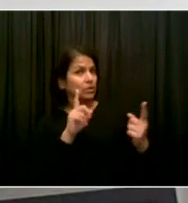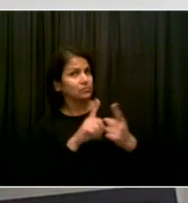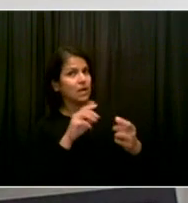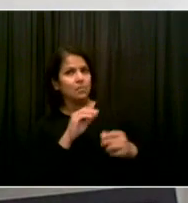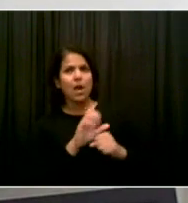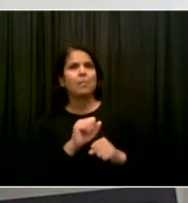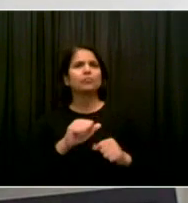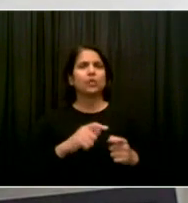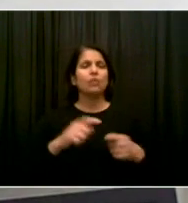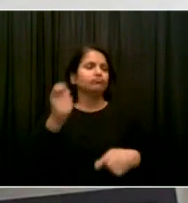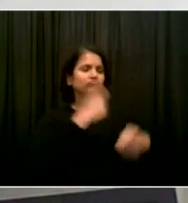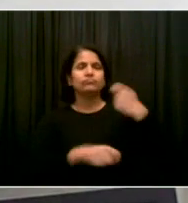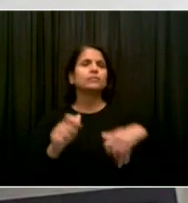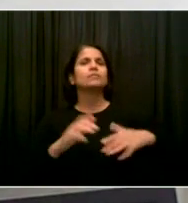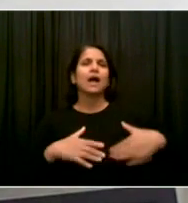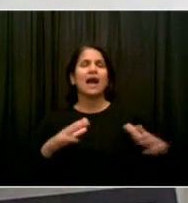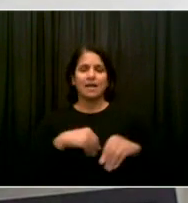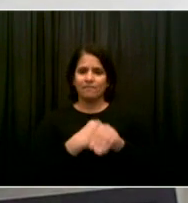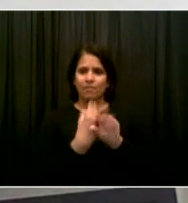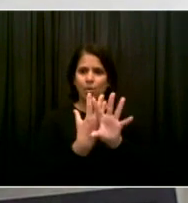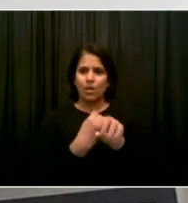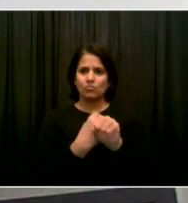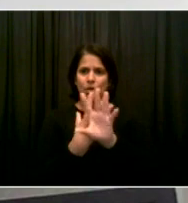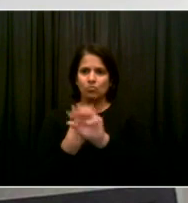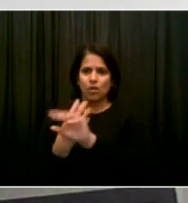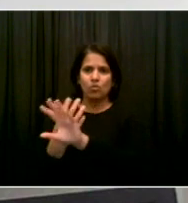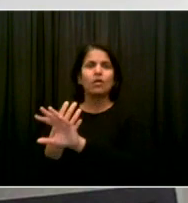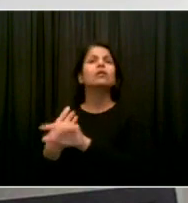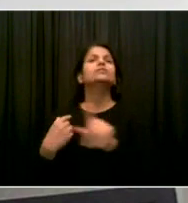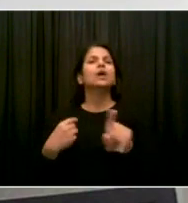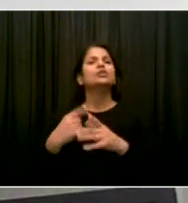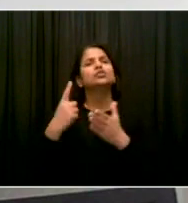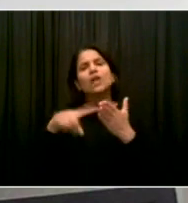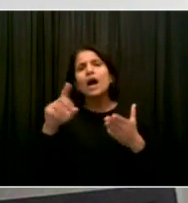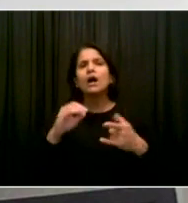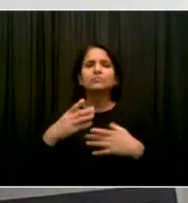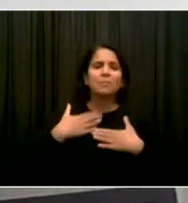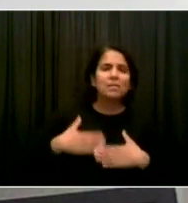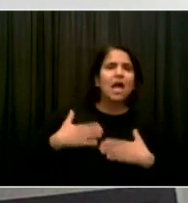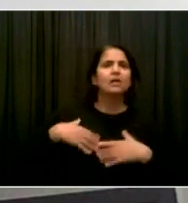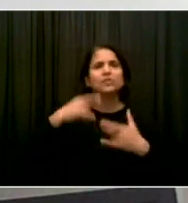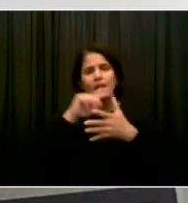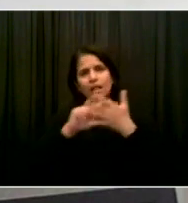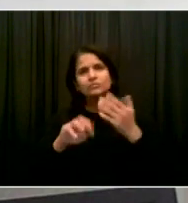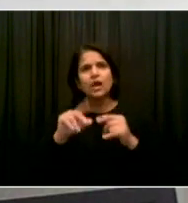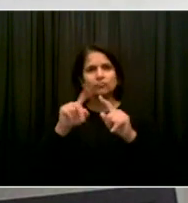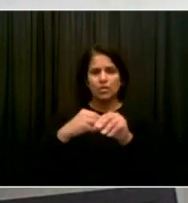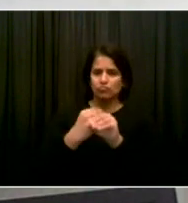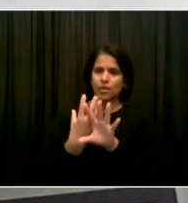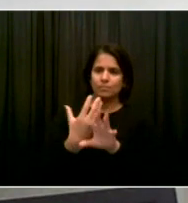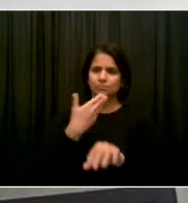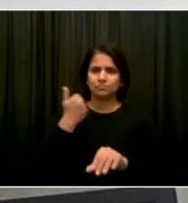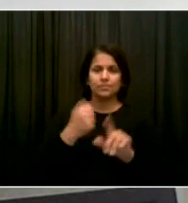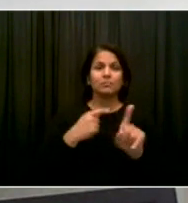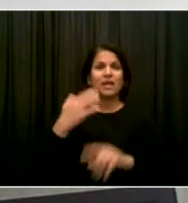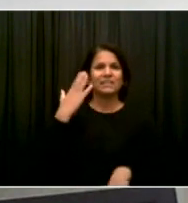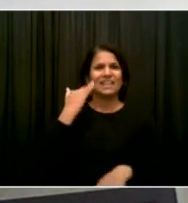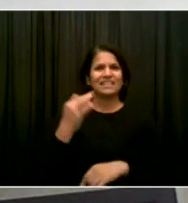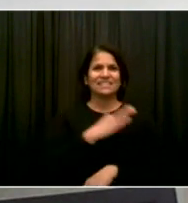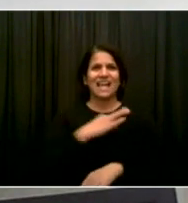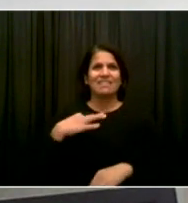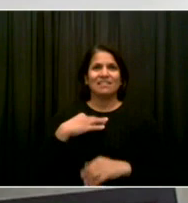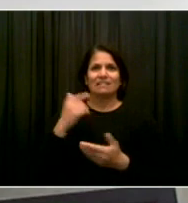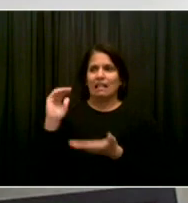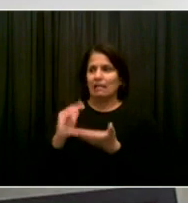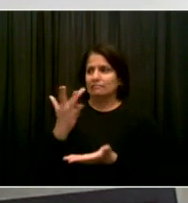and staff assistants into the hospitals as well as patients to our testing sites. We'll be able to